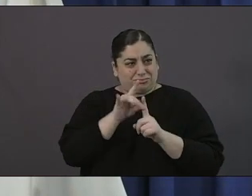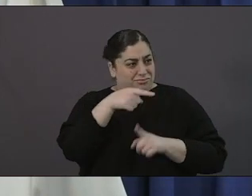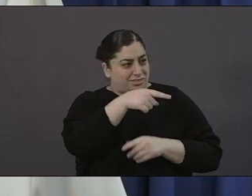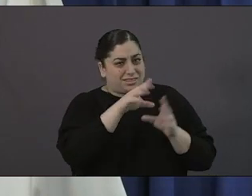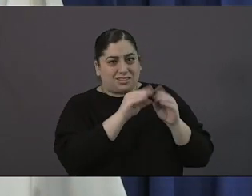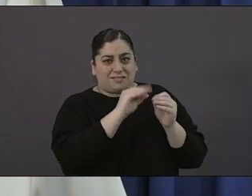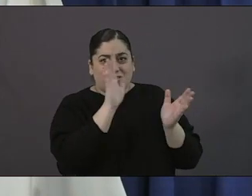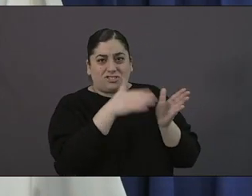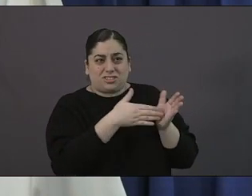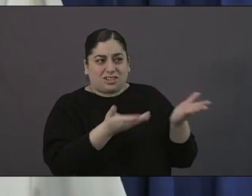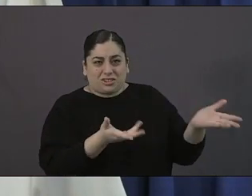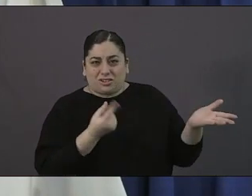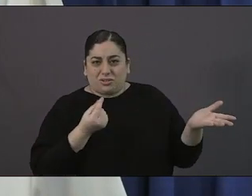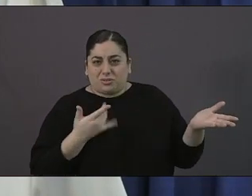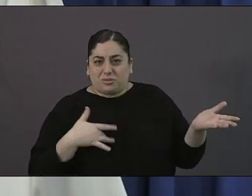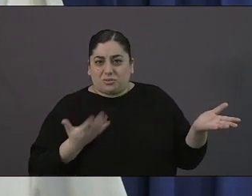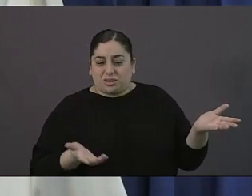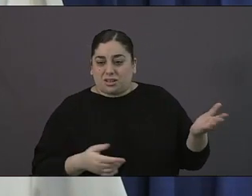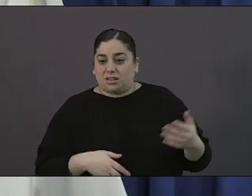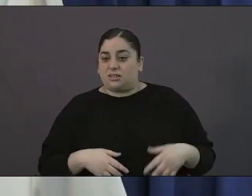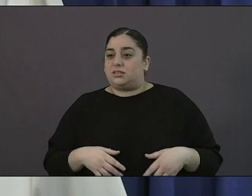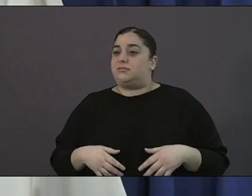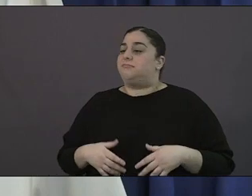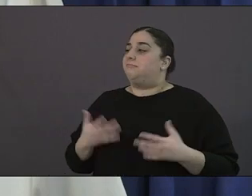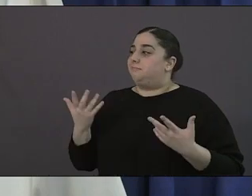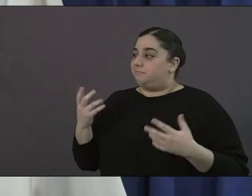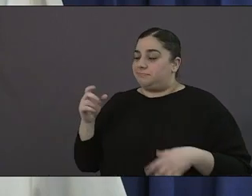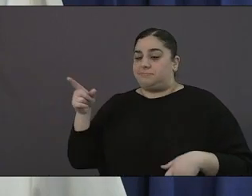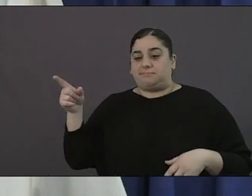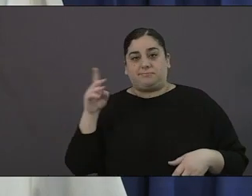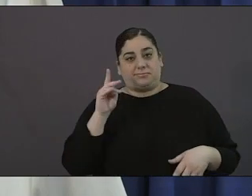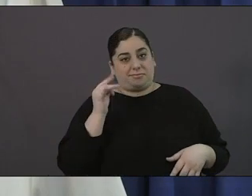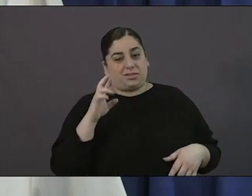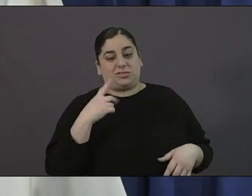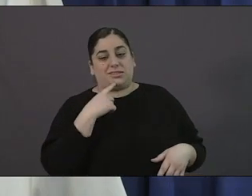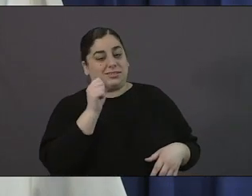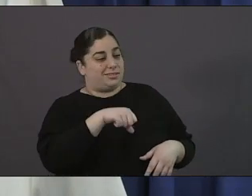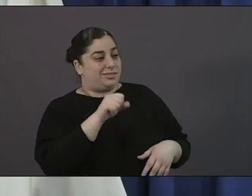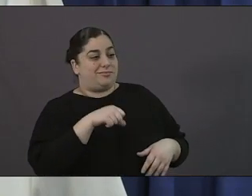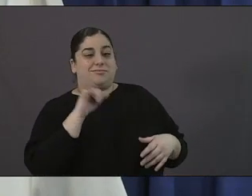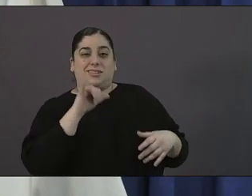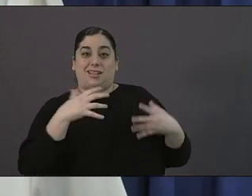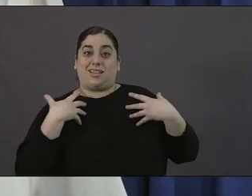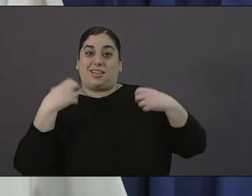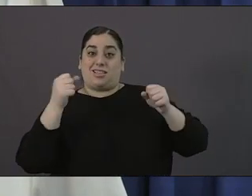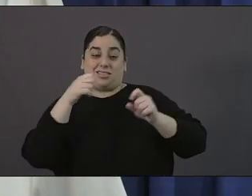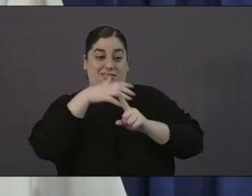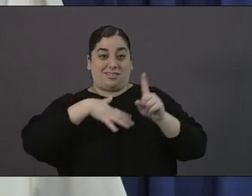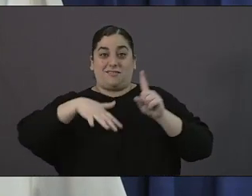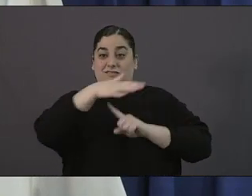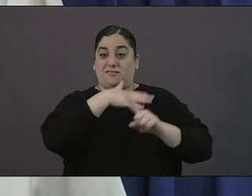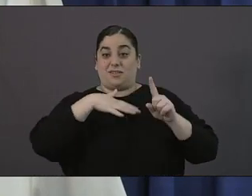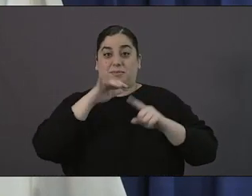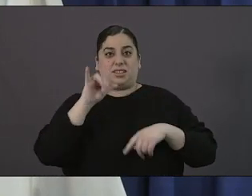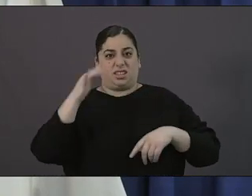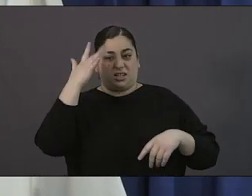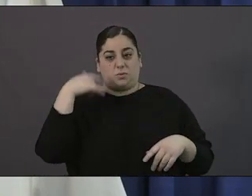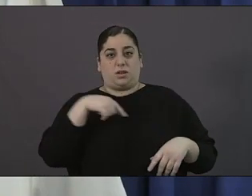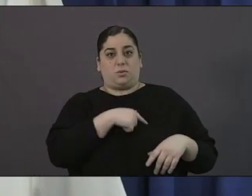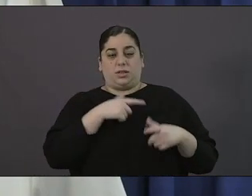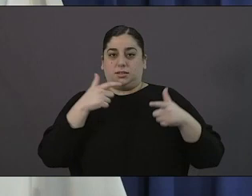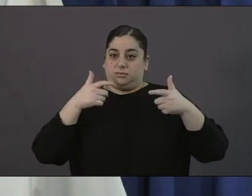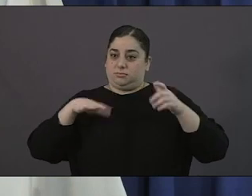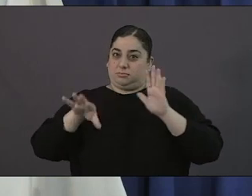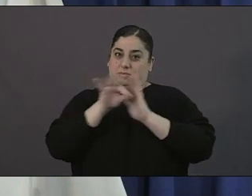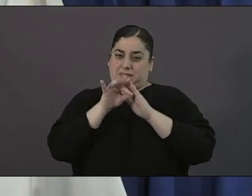that's one of the reasons why the convention center was stood up to begin with um in our bridge shelters as i think you obviously you know because you've had the opportunity to